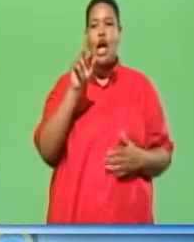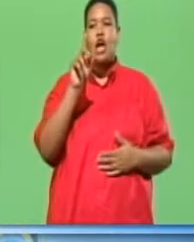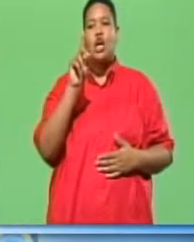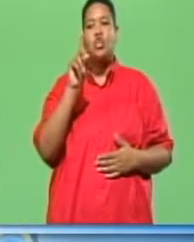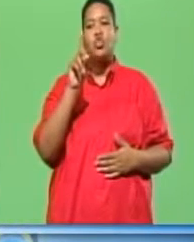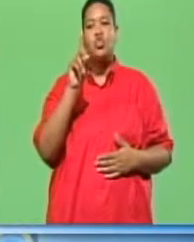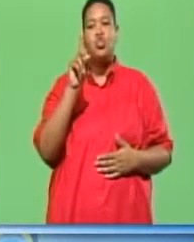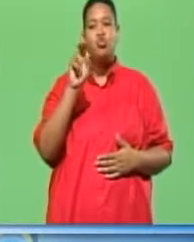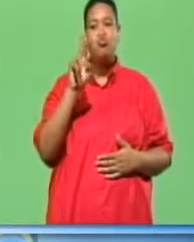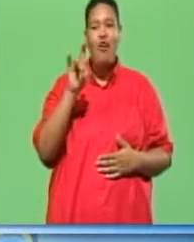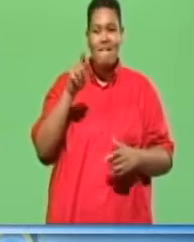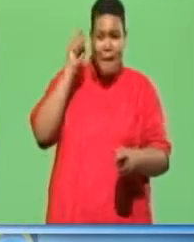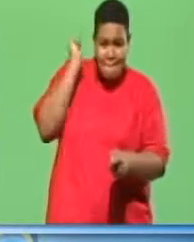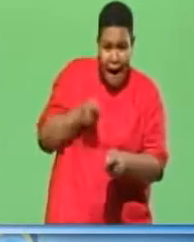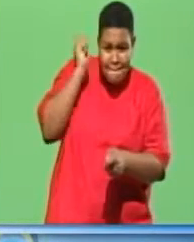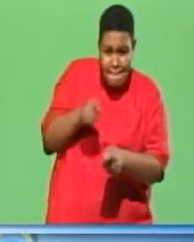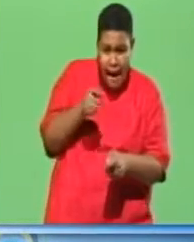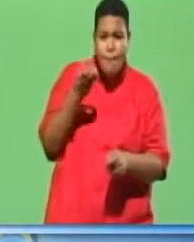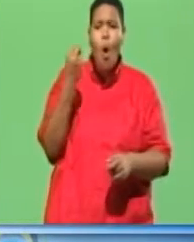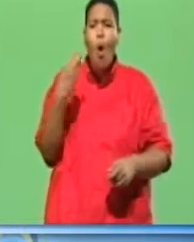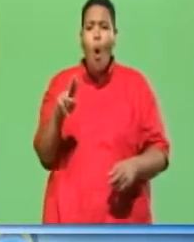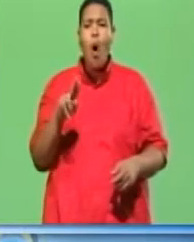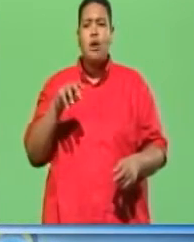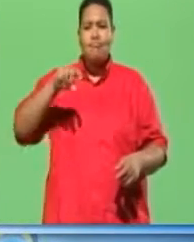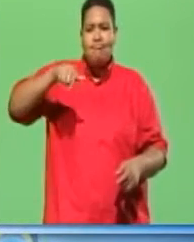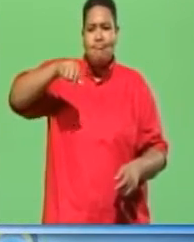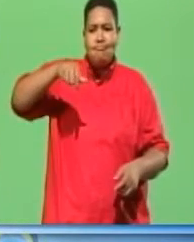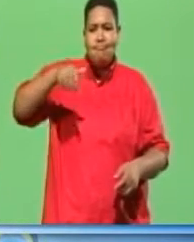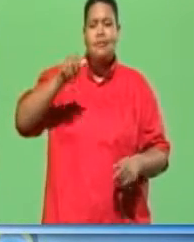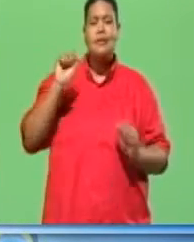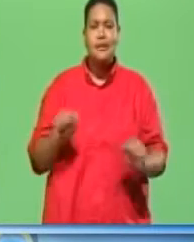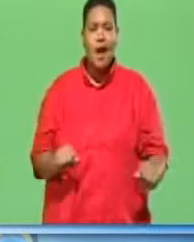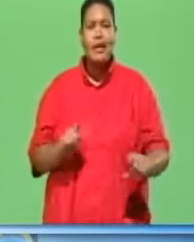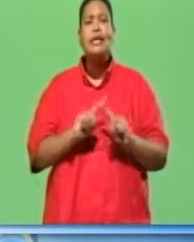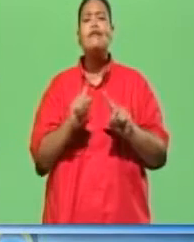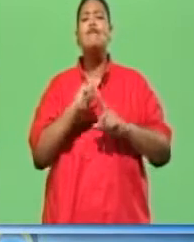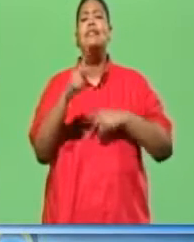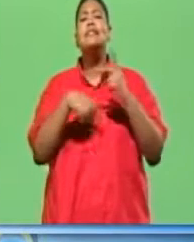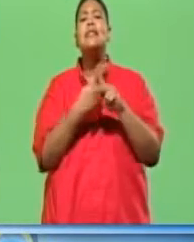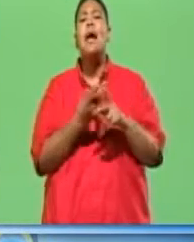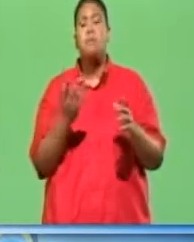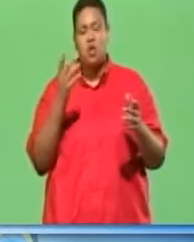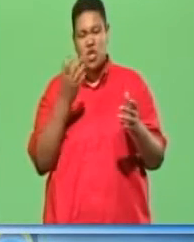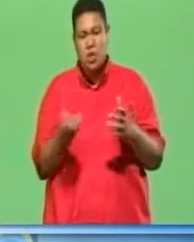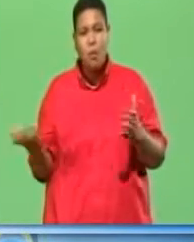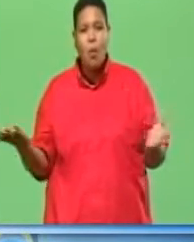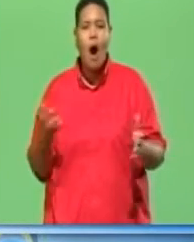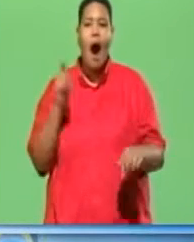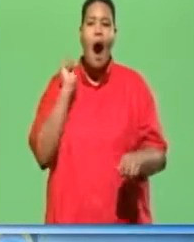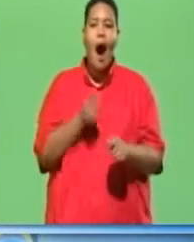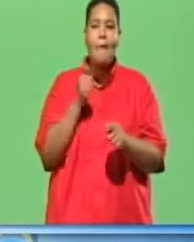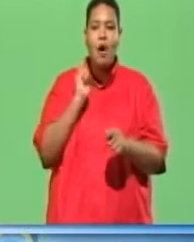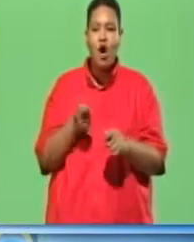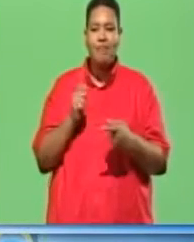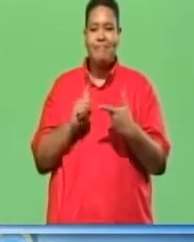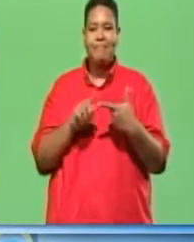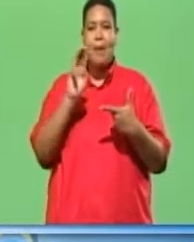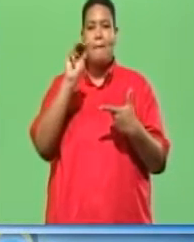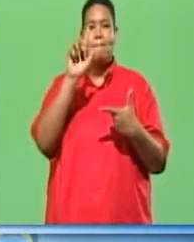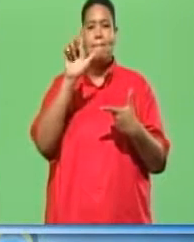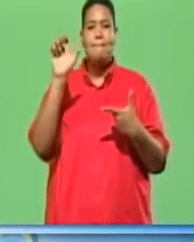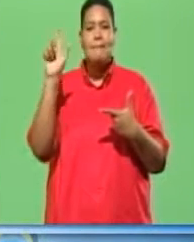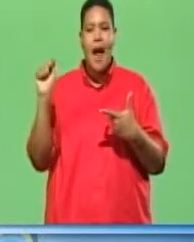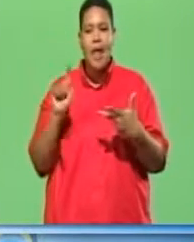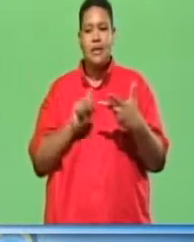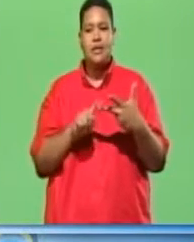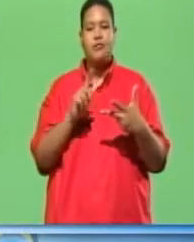turning action. The different types of fixing tools that we will focus on are 1. Hammer, 2. Mallet,